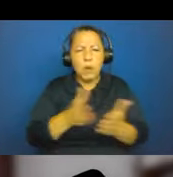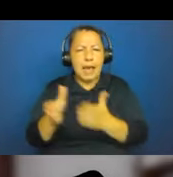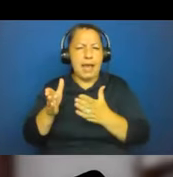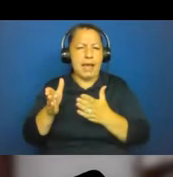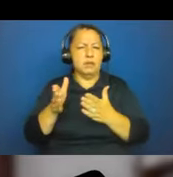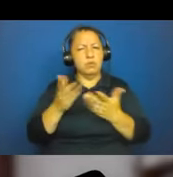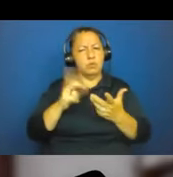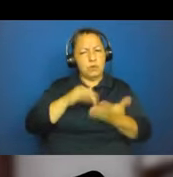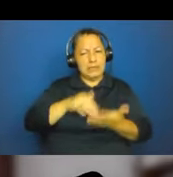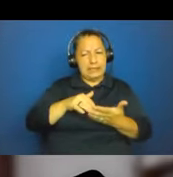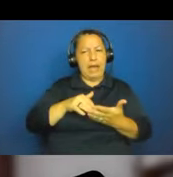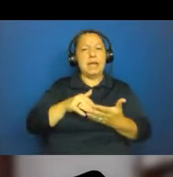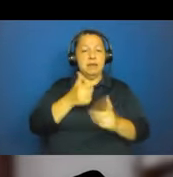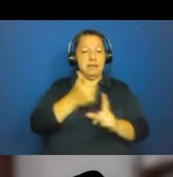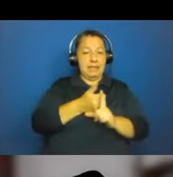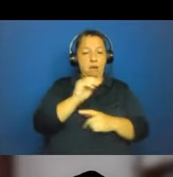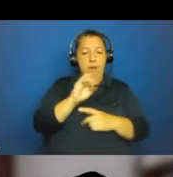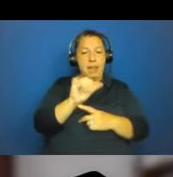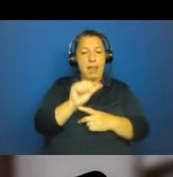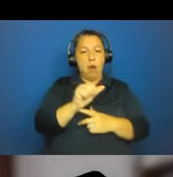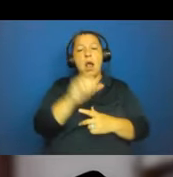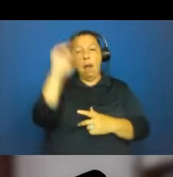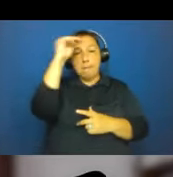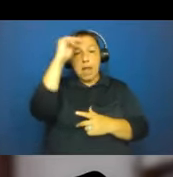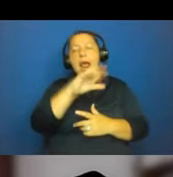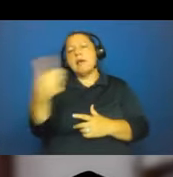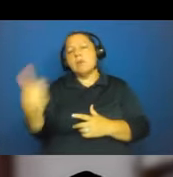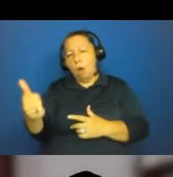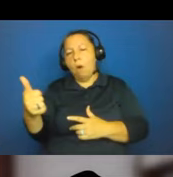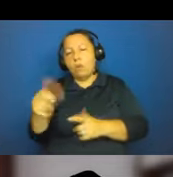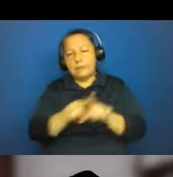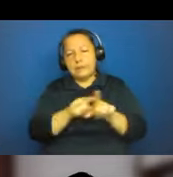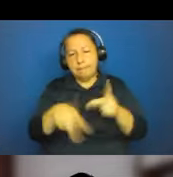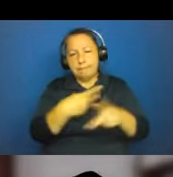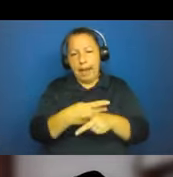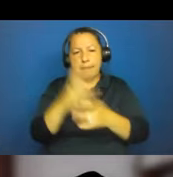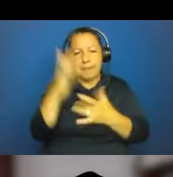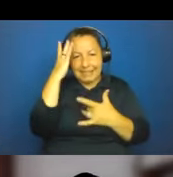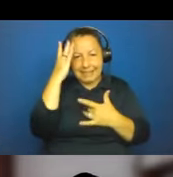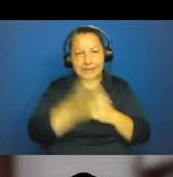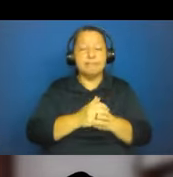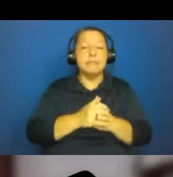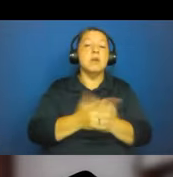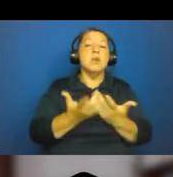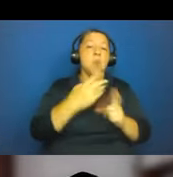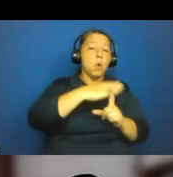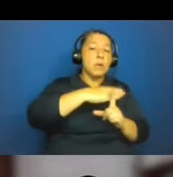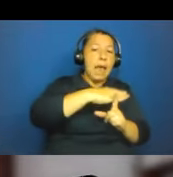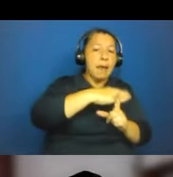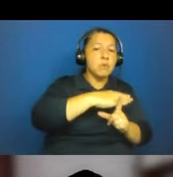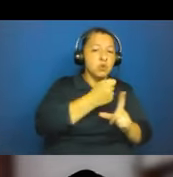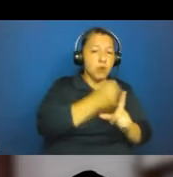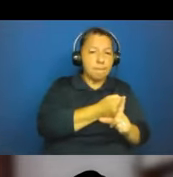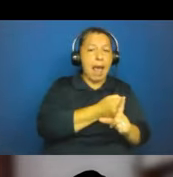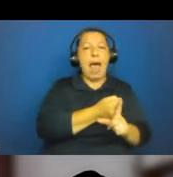general, modern studies tend to focus on single parameters such as temperature. Over time, deaths are about five to 20 years. In some